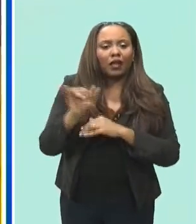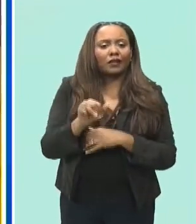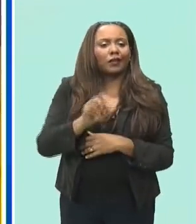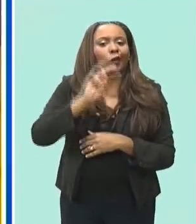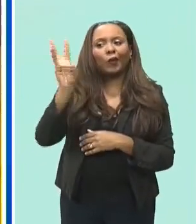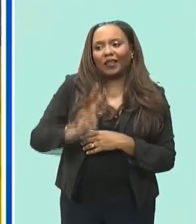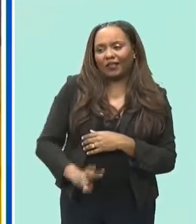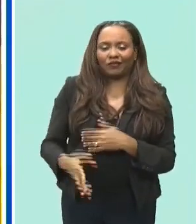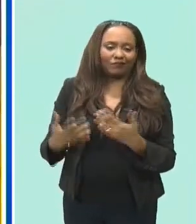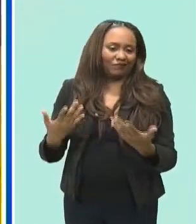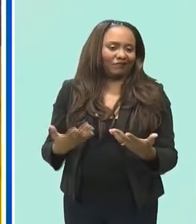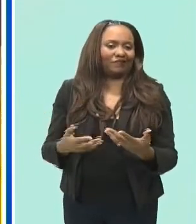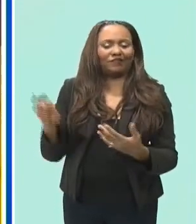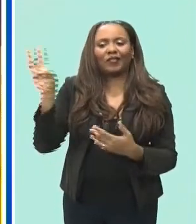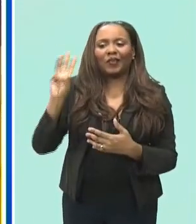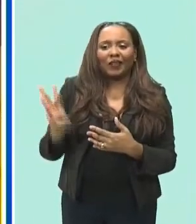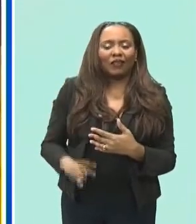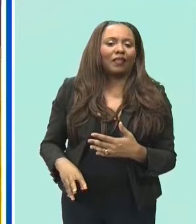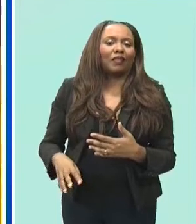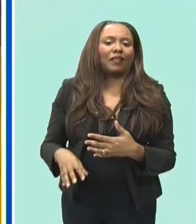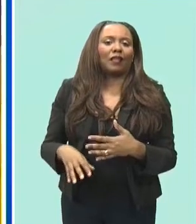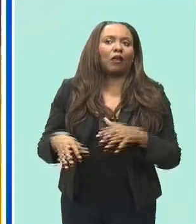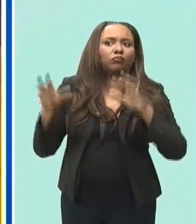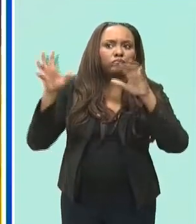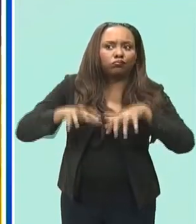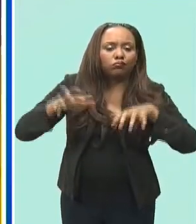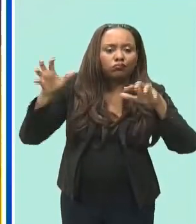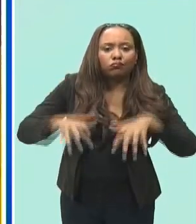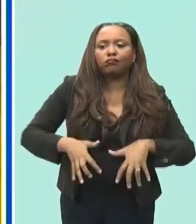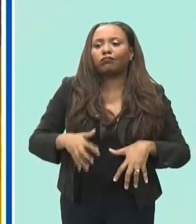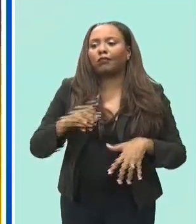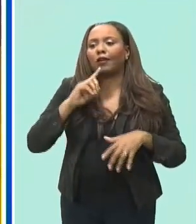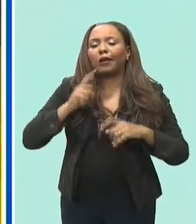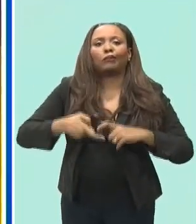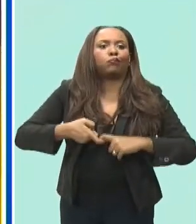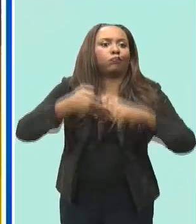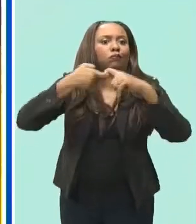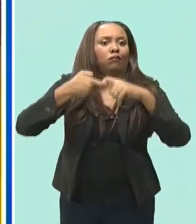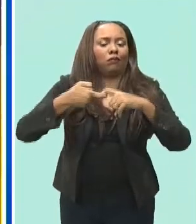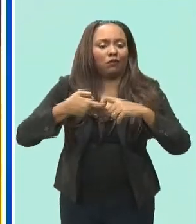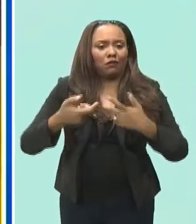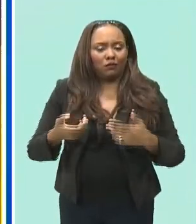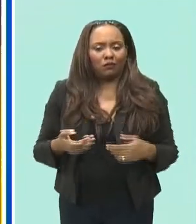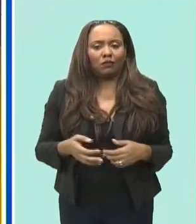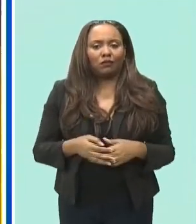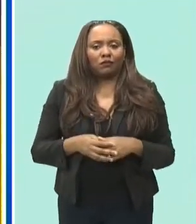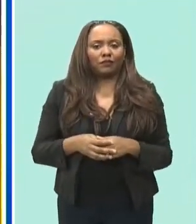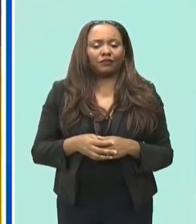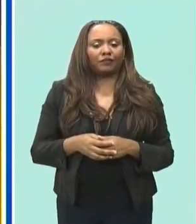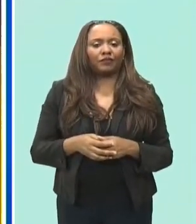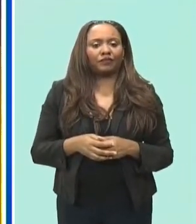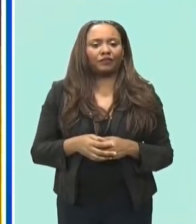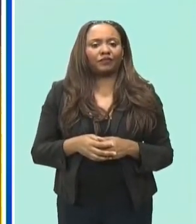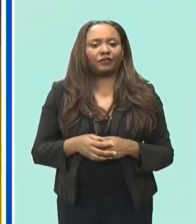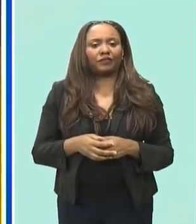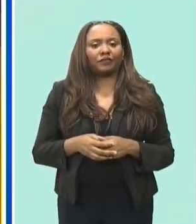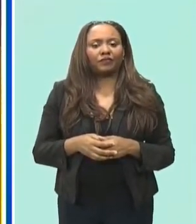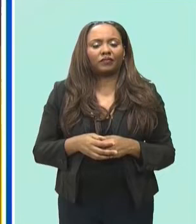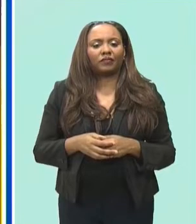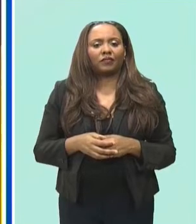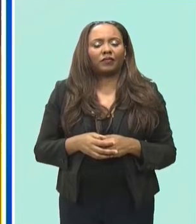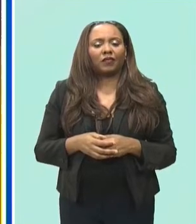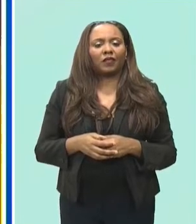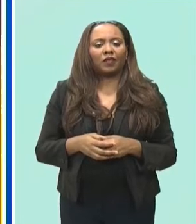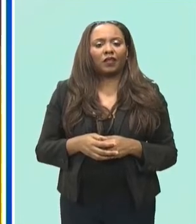weather we did that certainly had an impact on the work itself and then they we had to bring